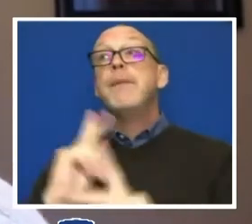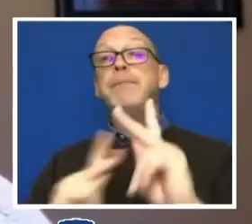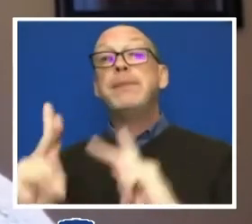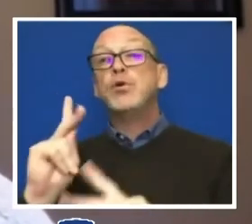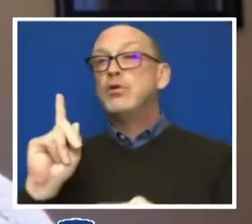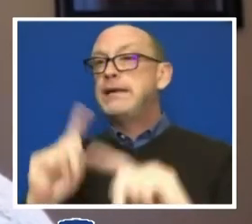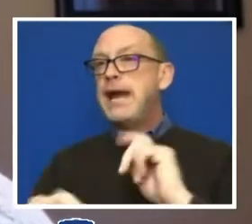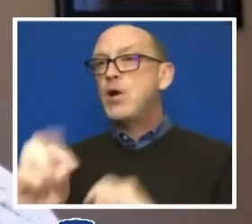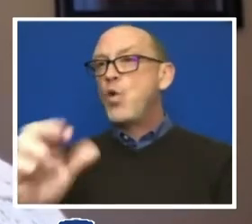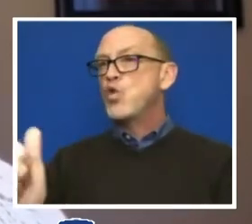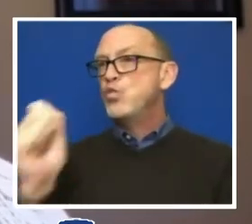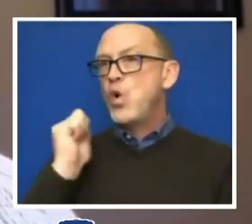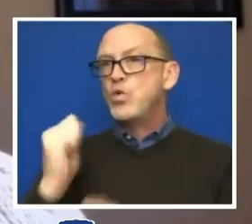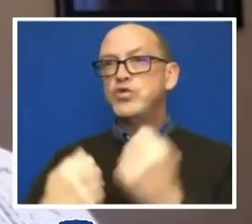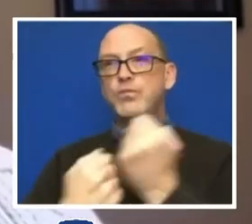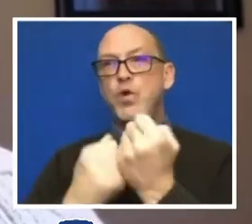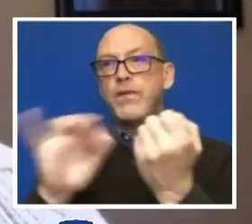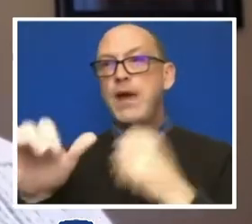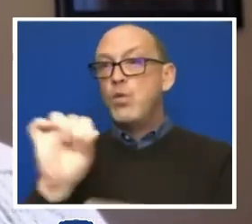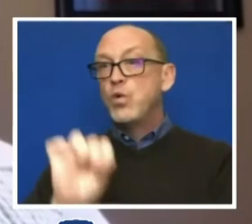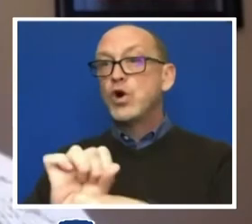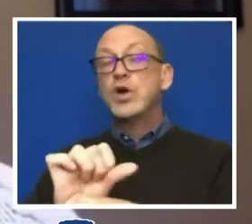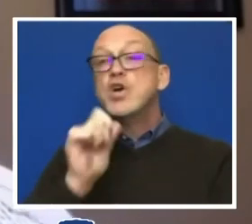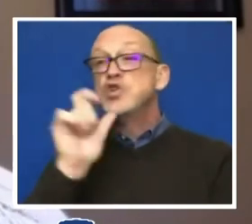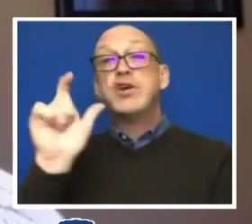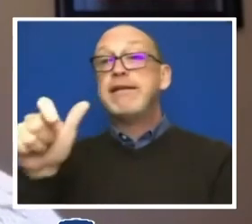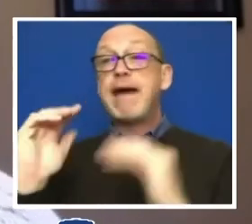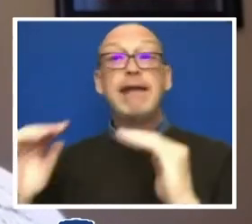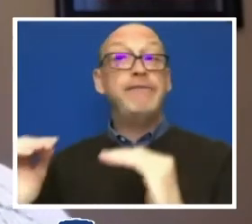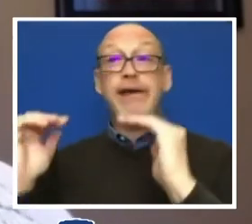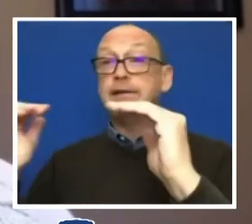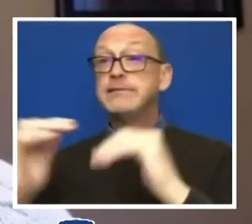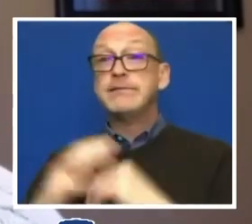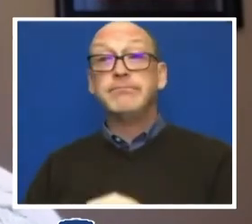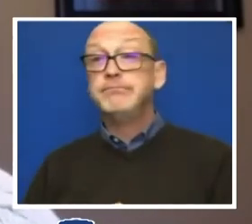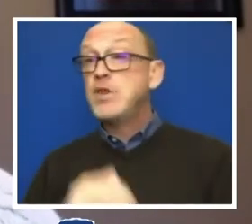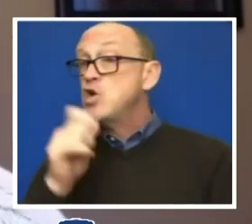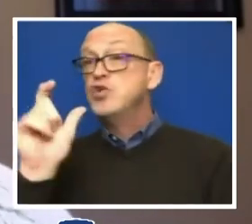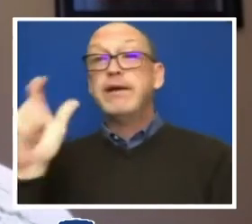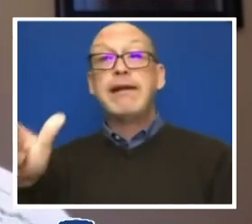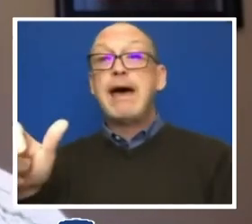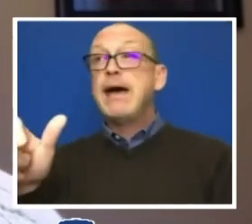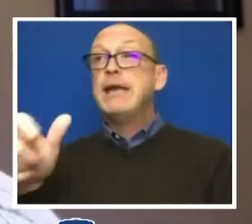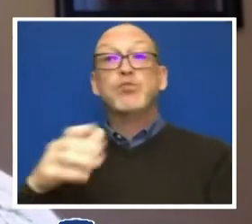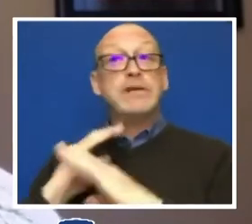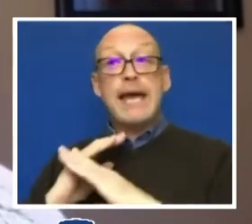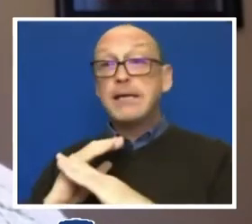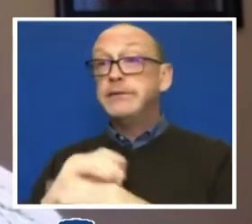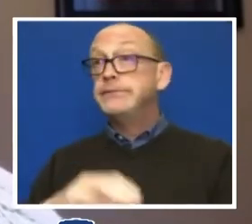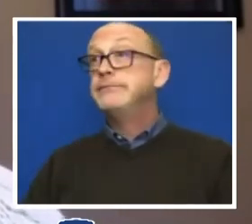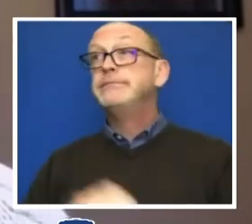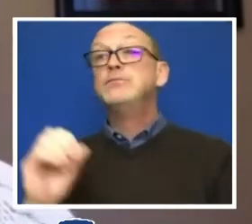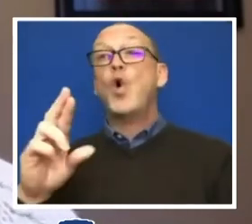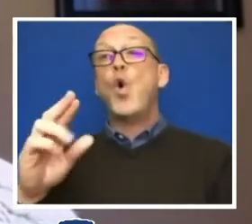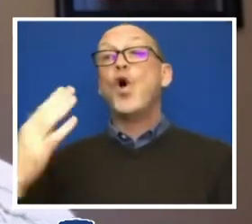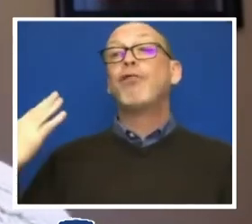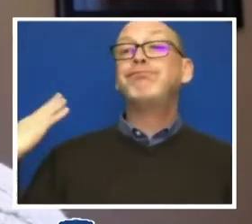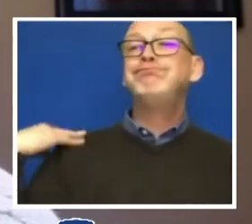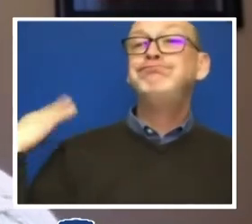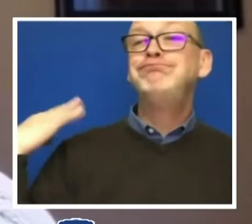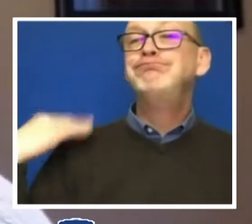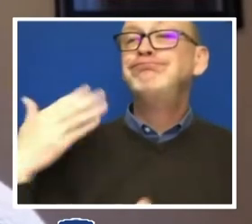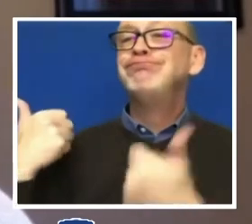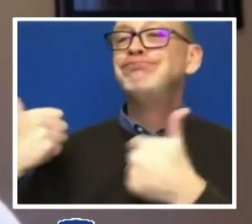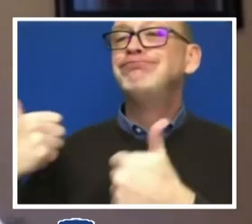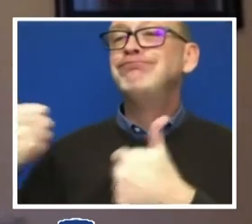won't support that work should not advance, should not be protected or pat on the back, you know,